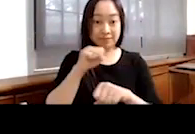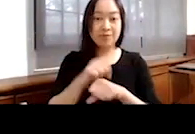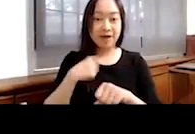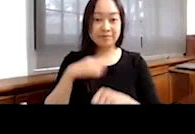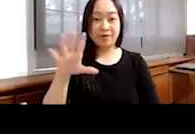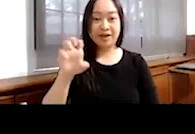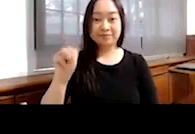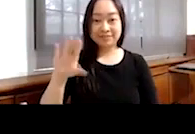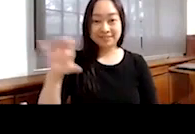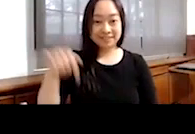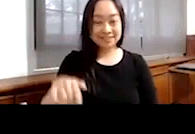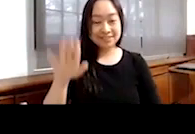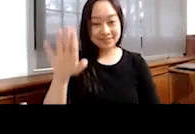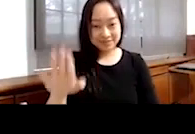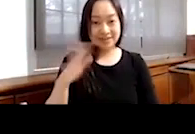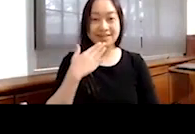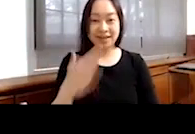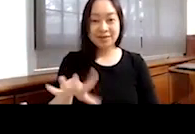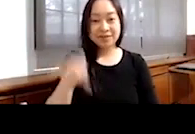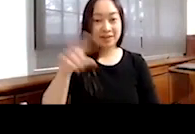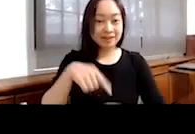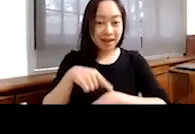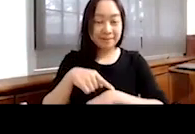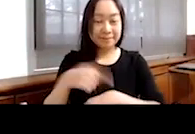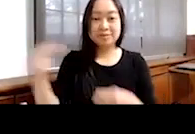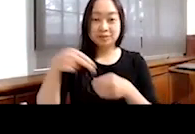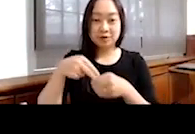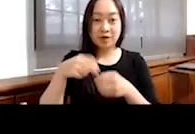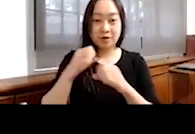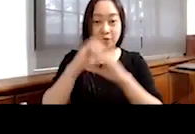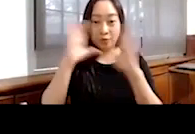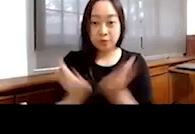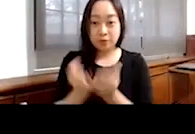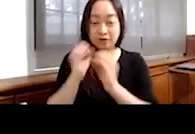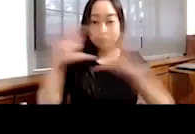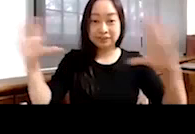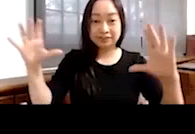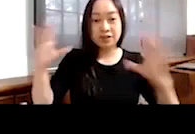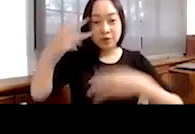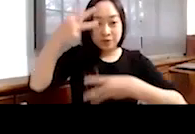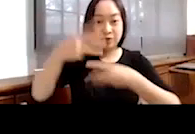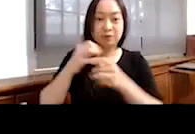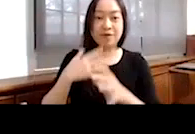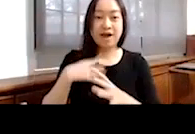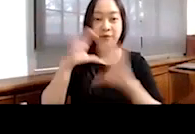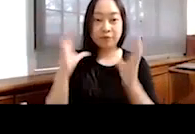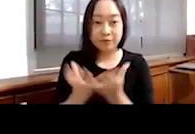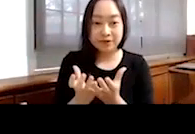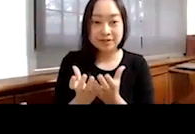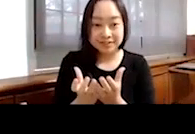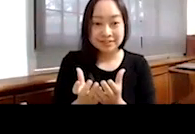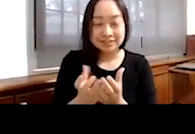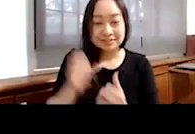for the evening. Thank you for taking the time out to join World Vision's window to my World South Hebron West Bank webinar.